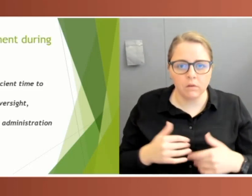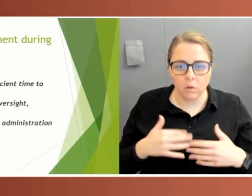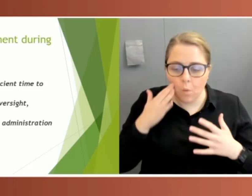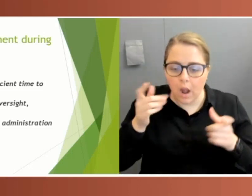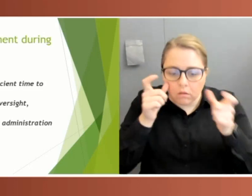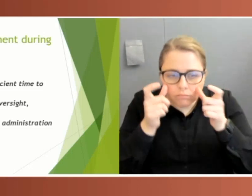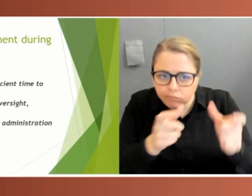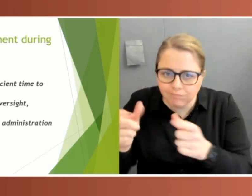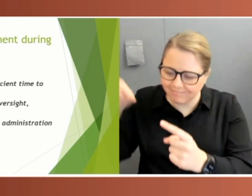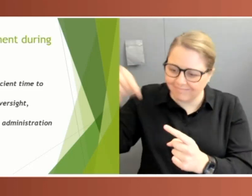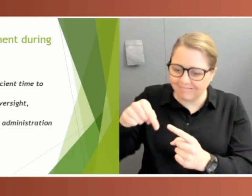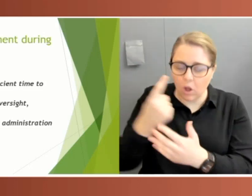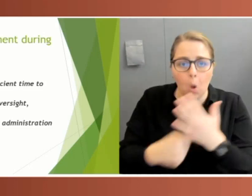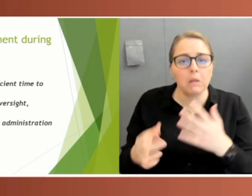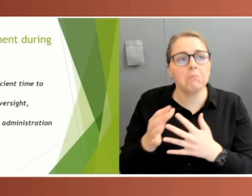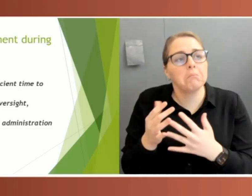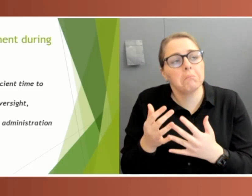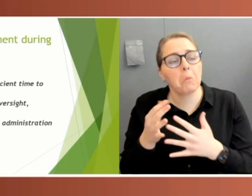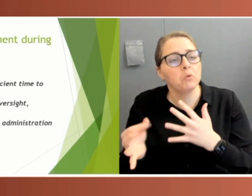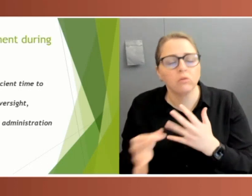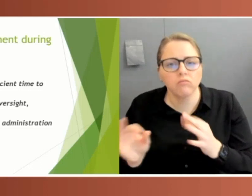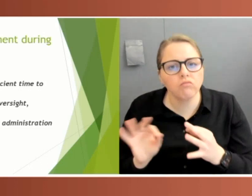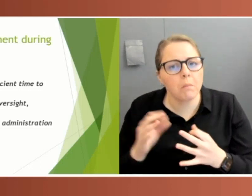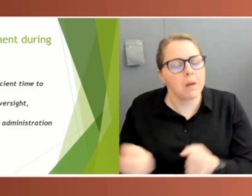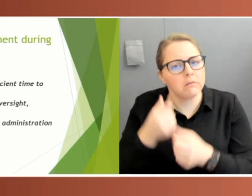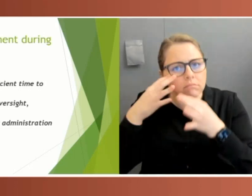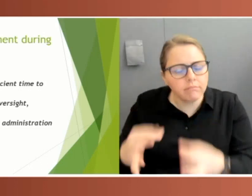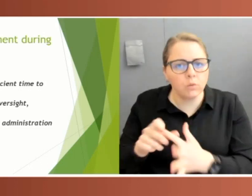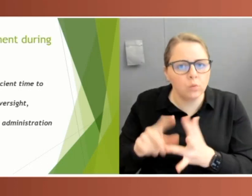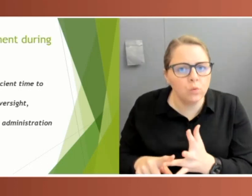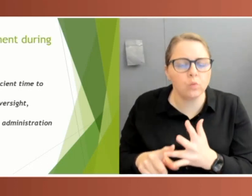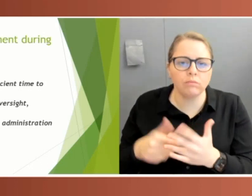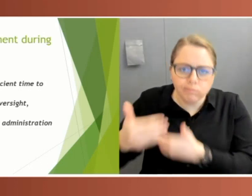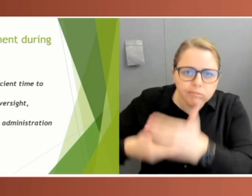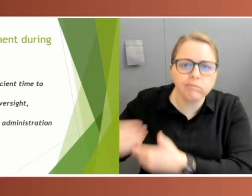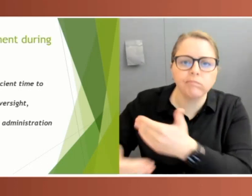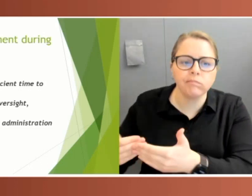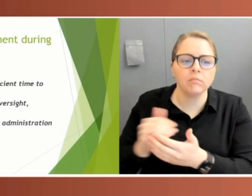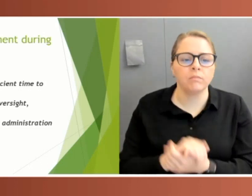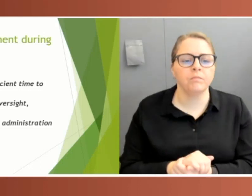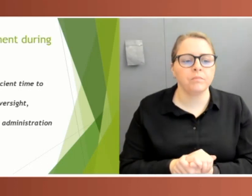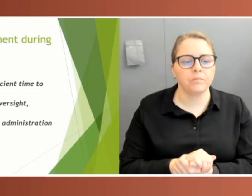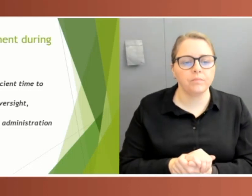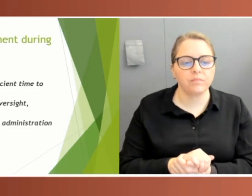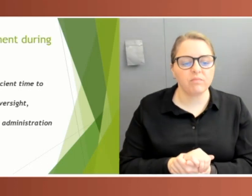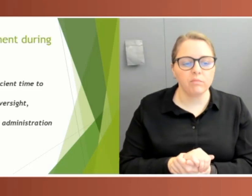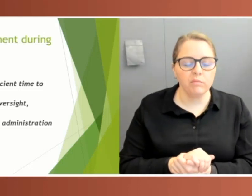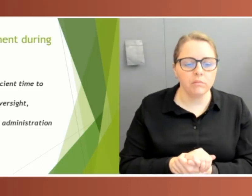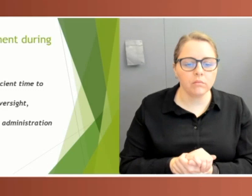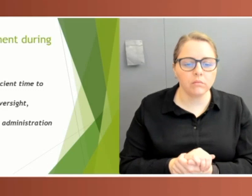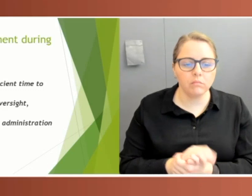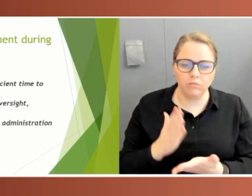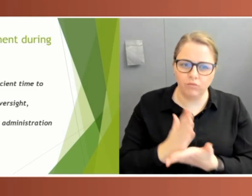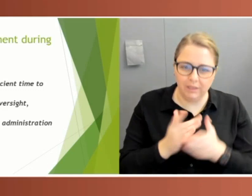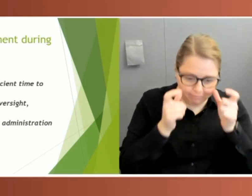oversight is something that gets in the way of governments doing what they need, yet we would say that oversight is never more vital than